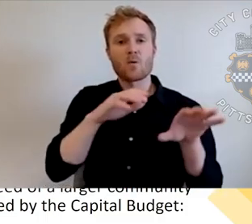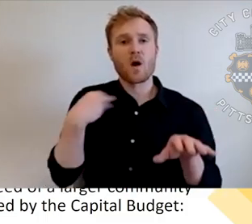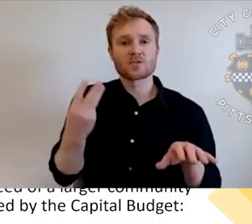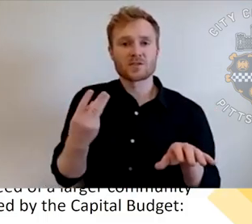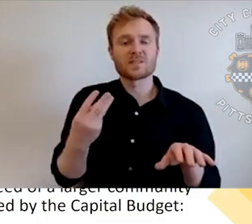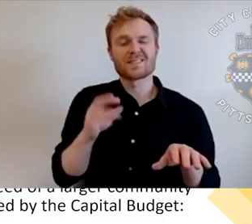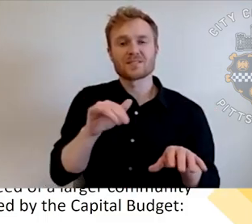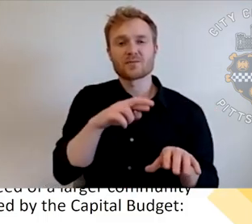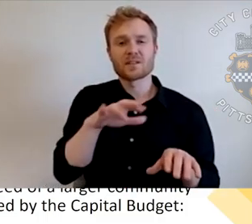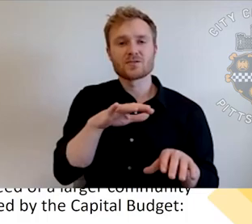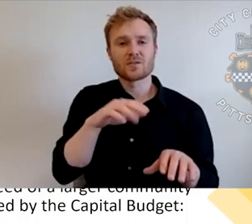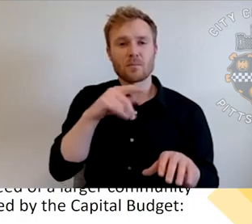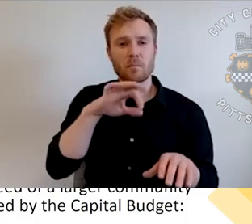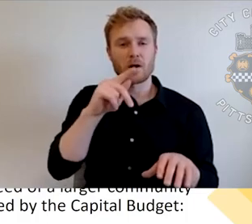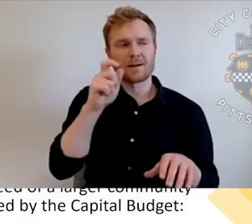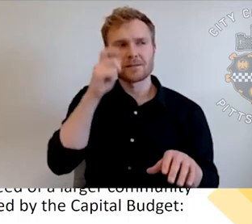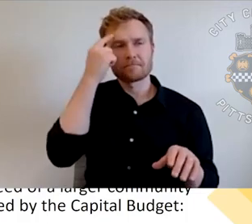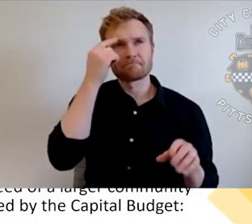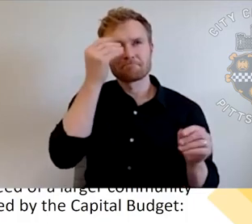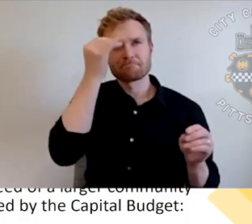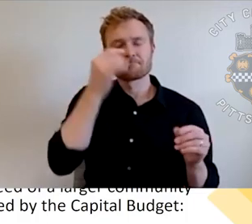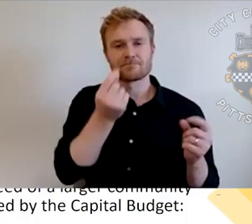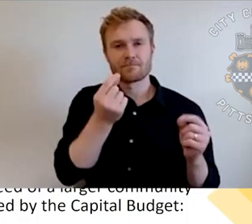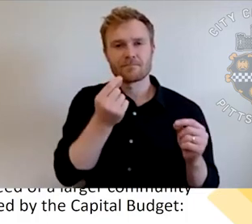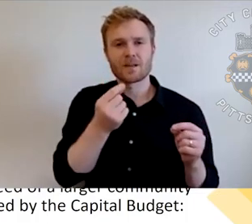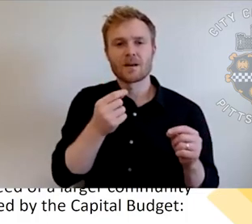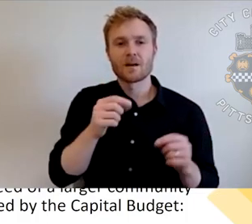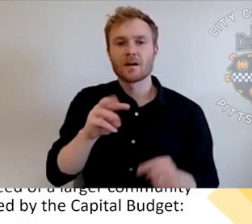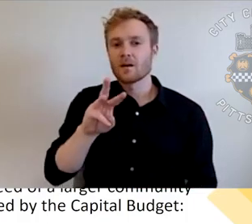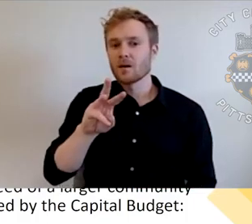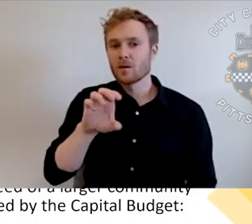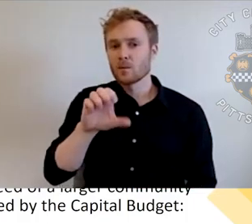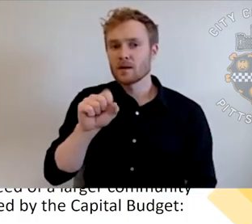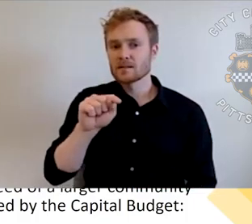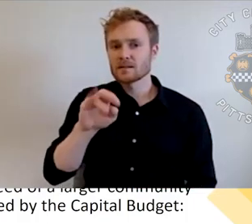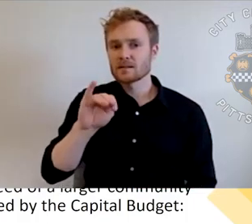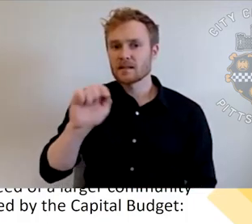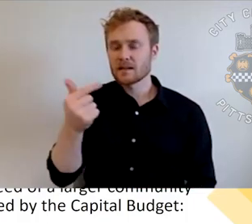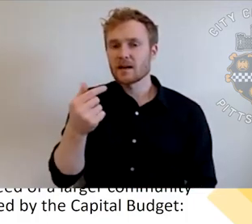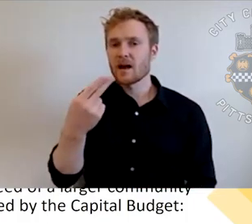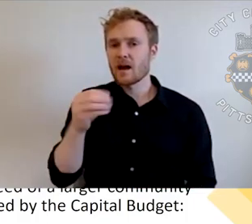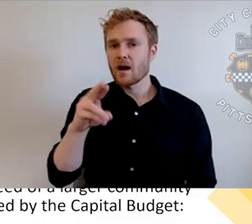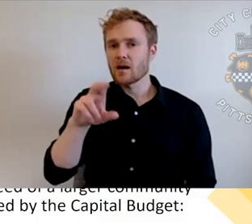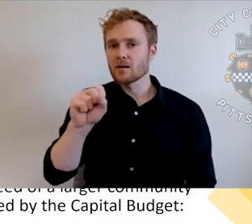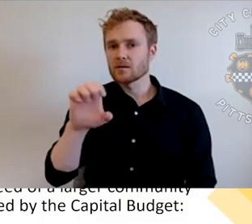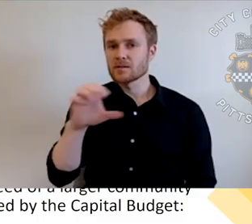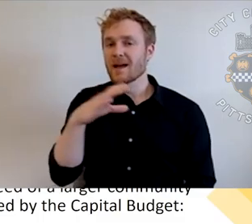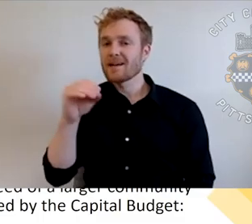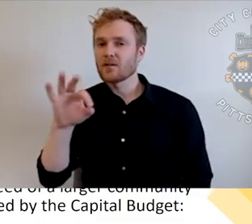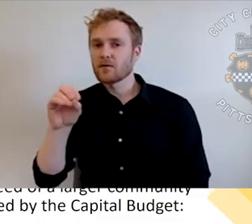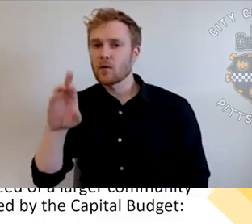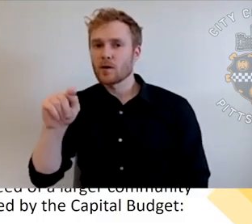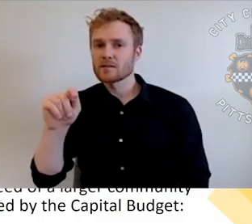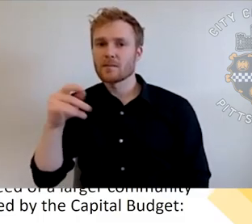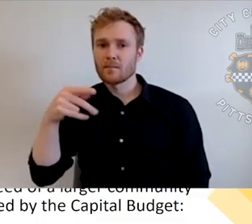Uh, Westinghouse and Fort Pitt, um, should be coming up in hopefully a couple of months. And then Hill District